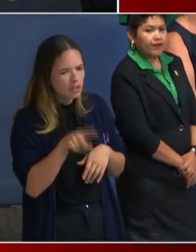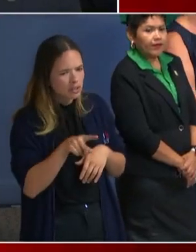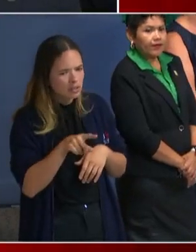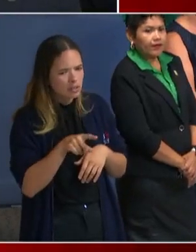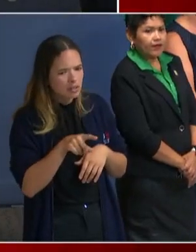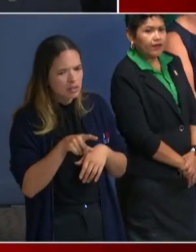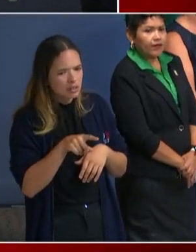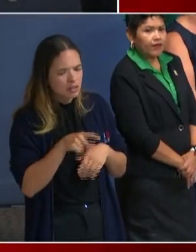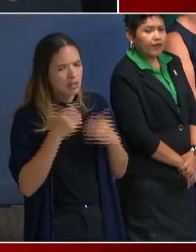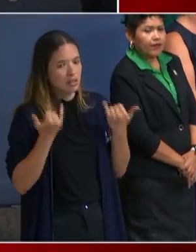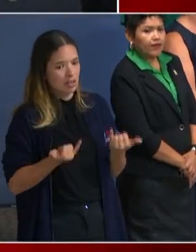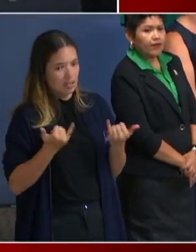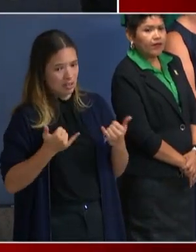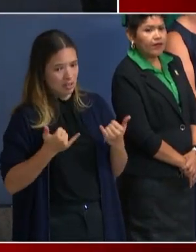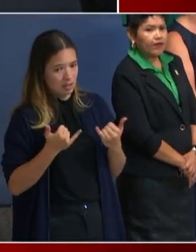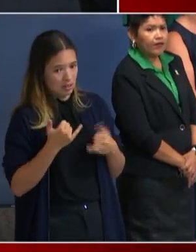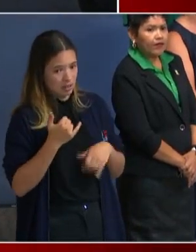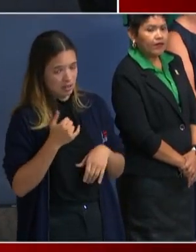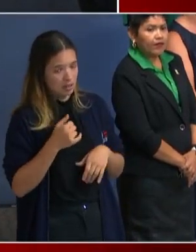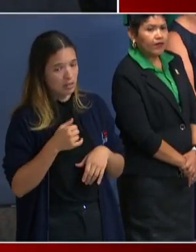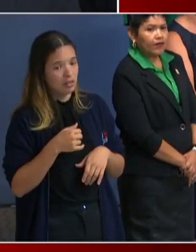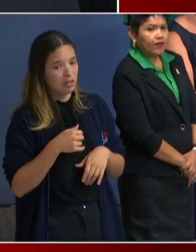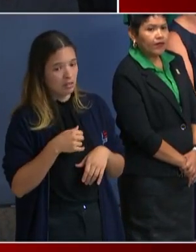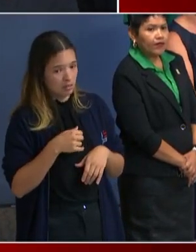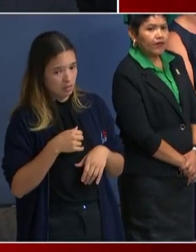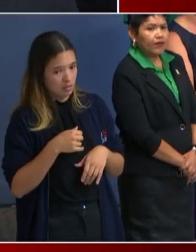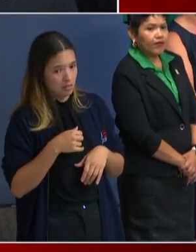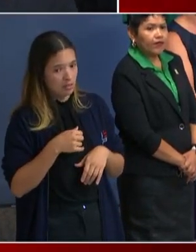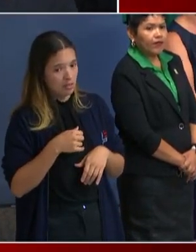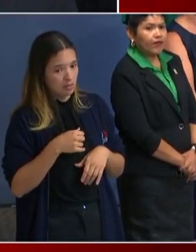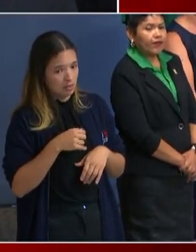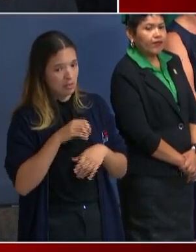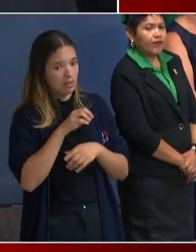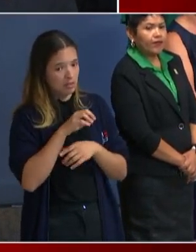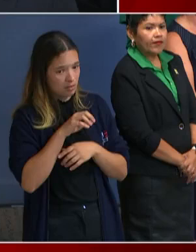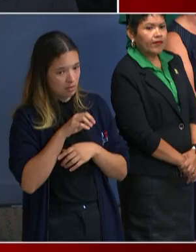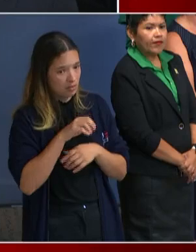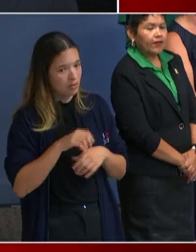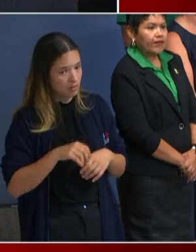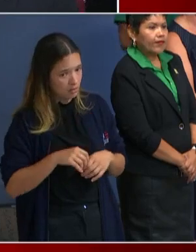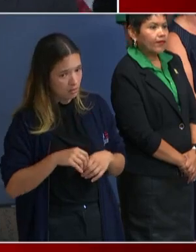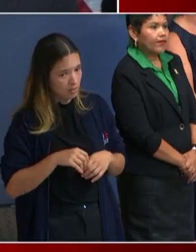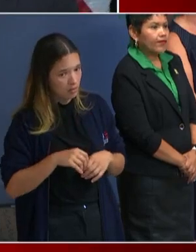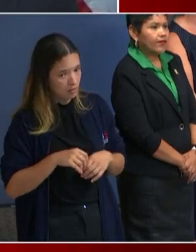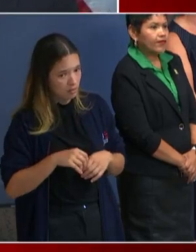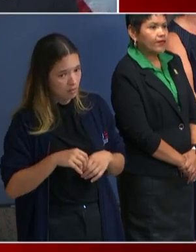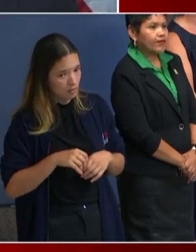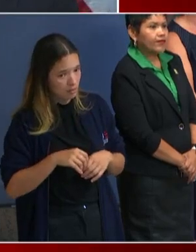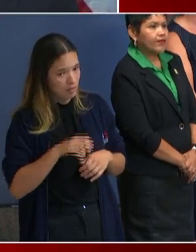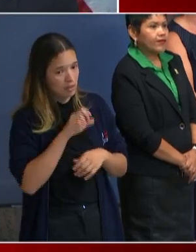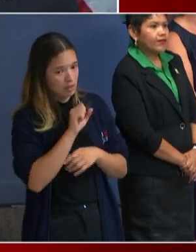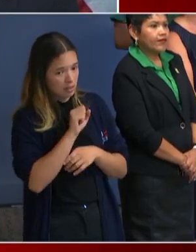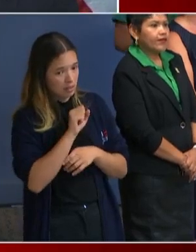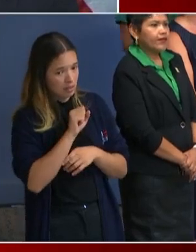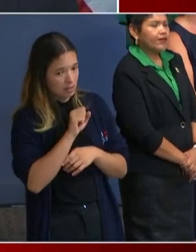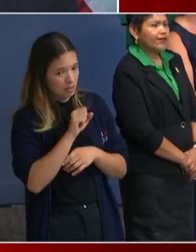the standoff over RFK Stadium with Phil Mendelsohn? Has anything changed between you two?